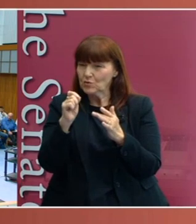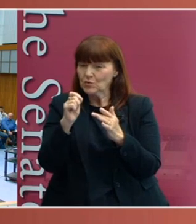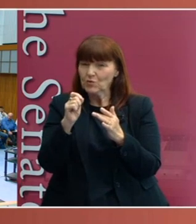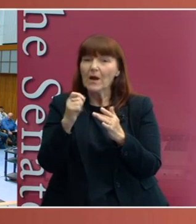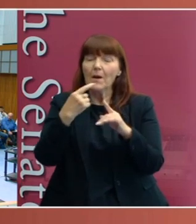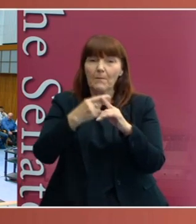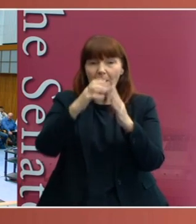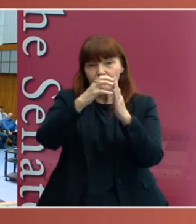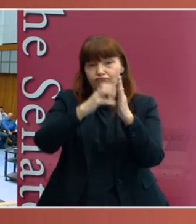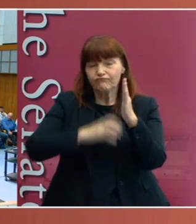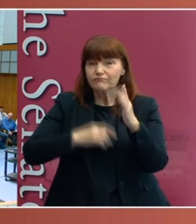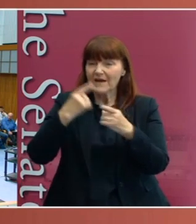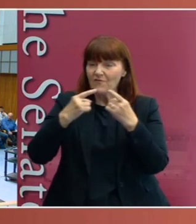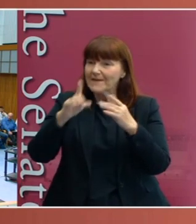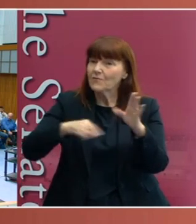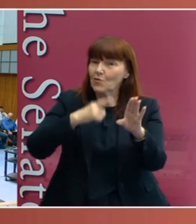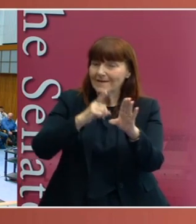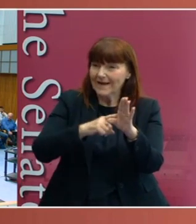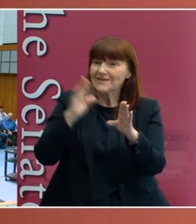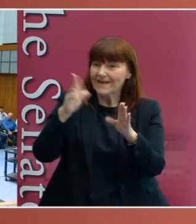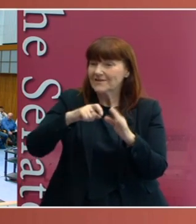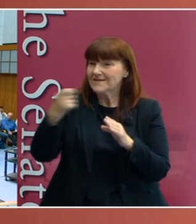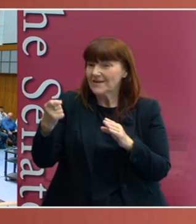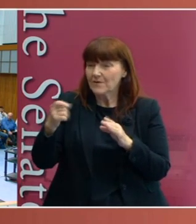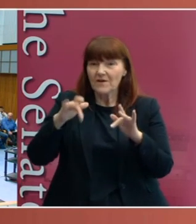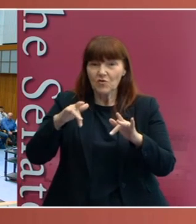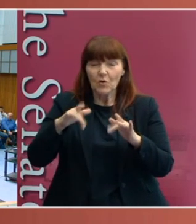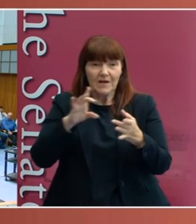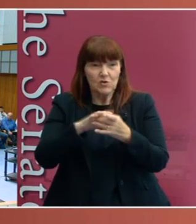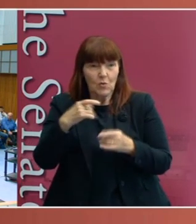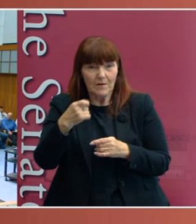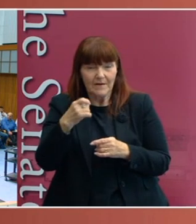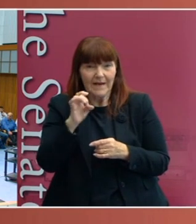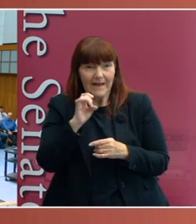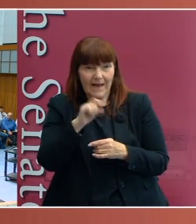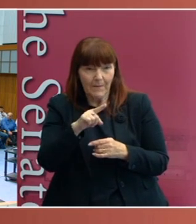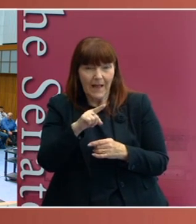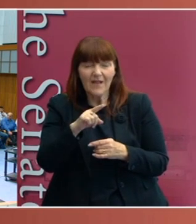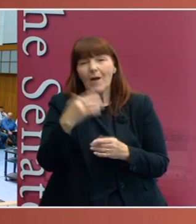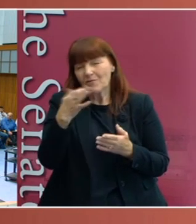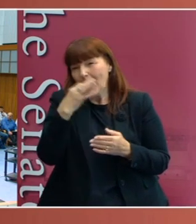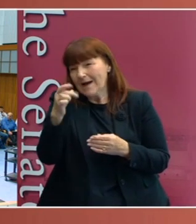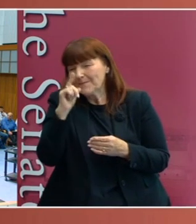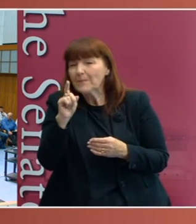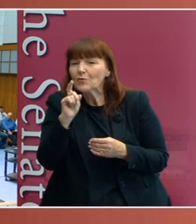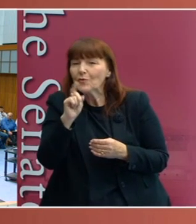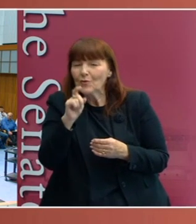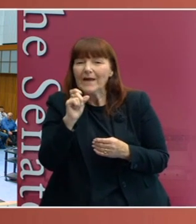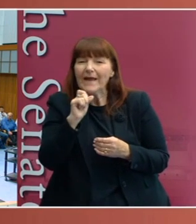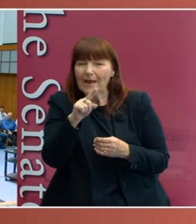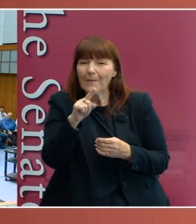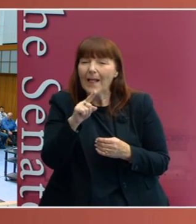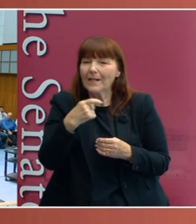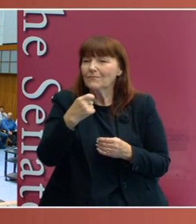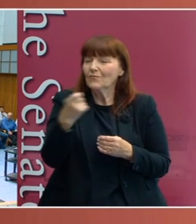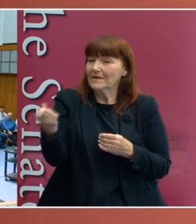year's lecture series. If you're not already subscribed, you've got to ask people to subscribe to things these days. There is an email